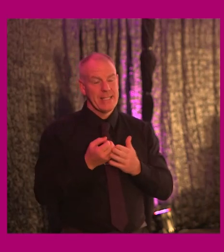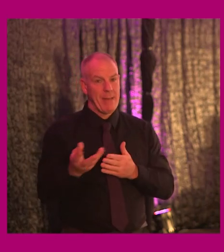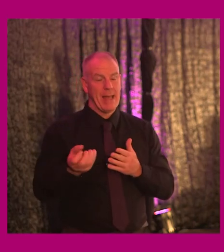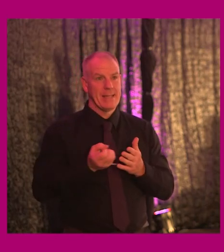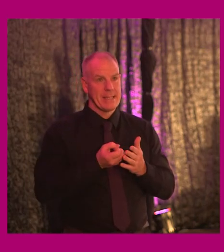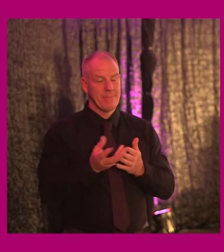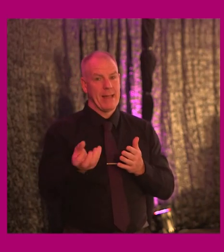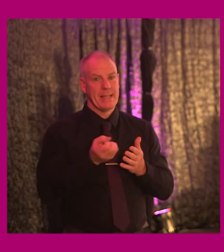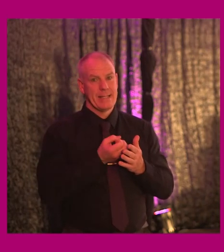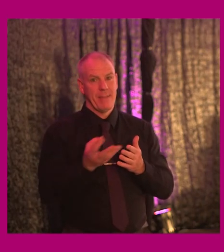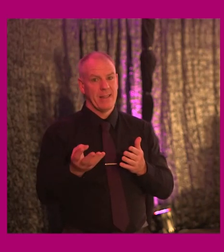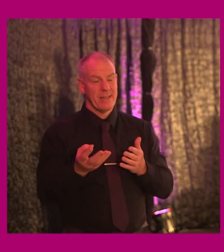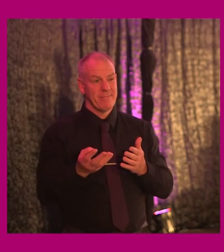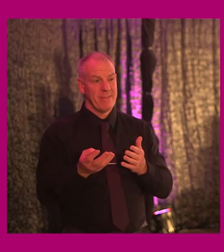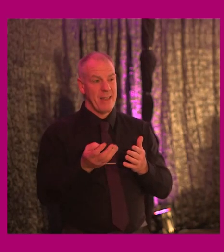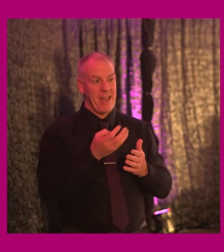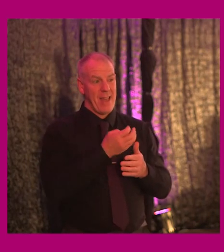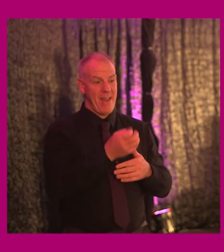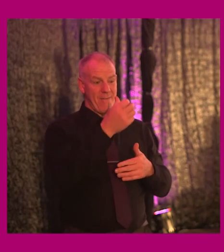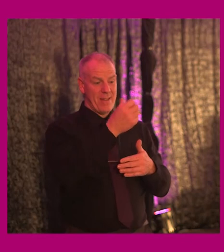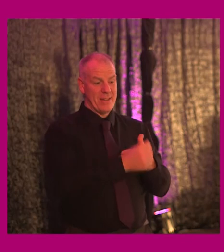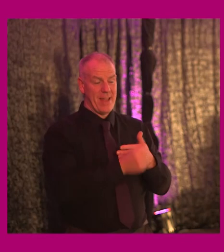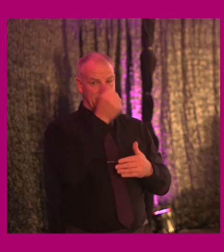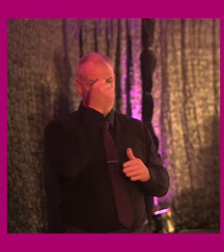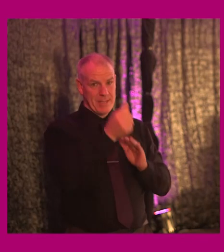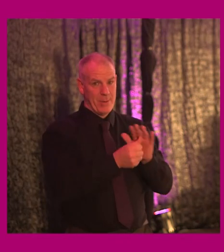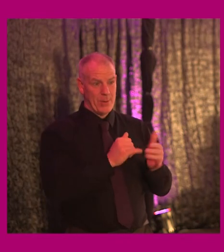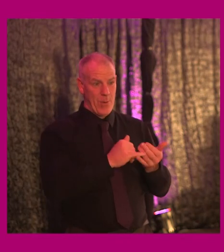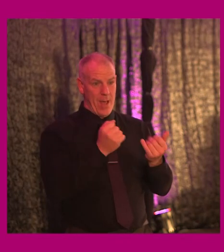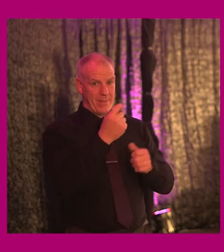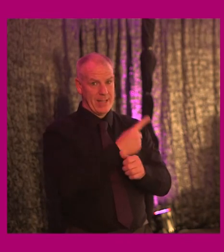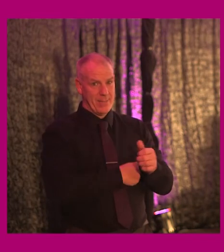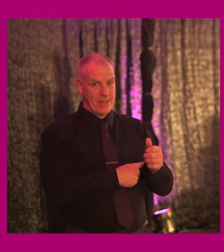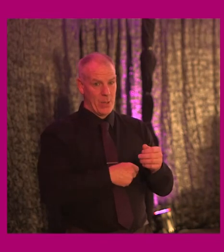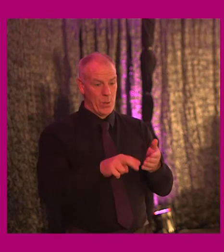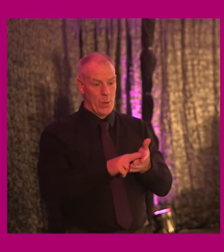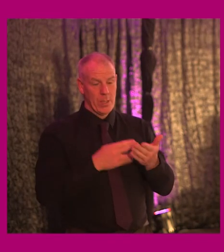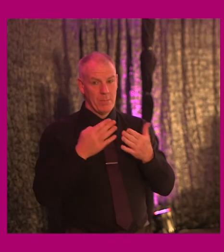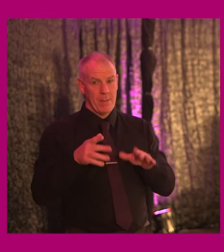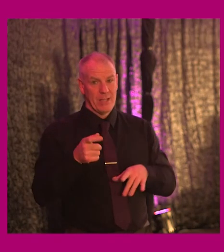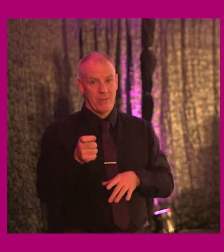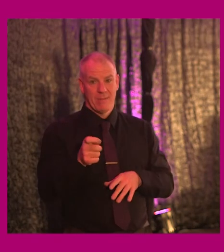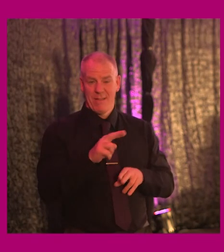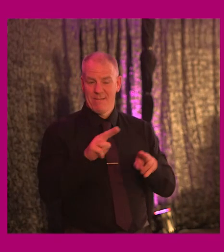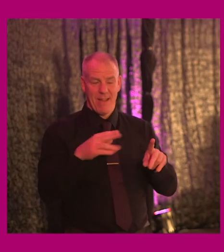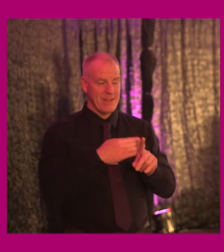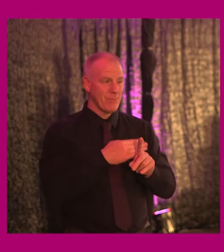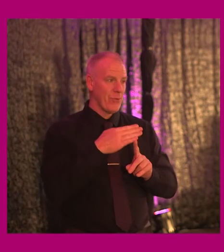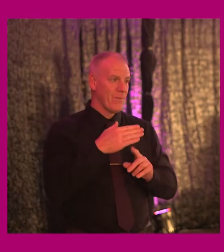the real day-to-day experience of people with disabilities on our public transport is not improving.